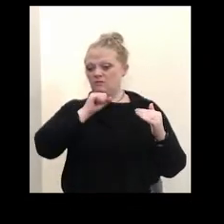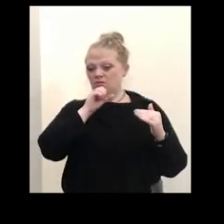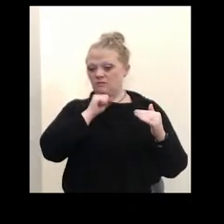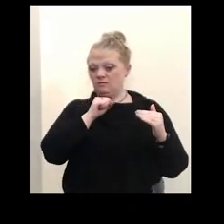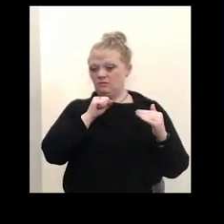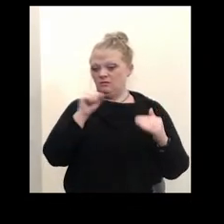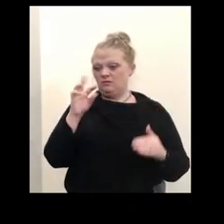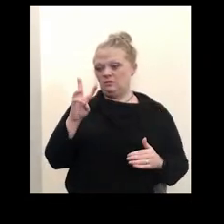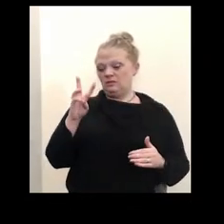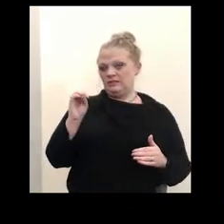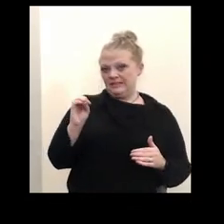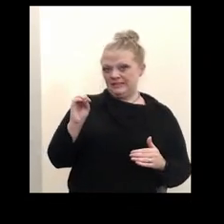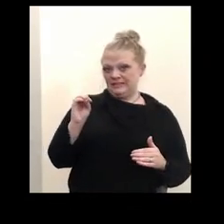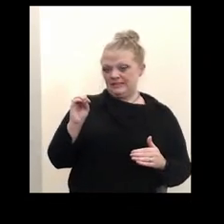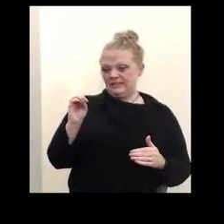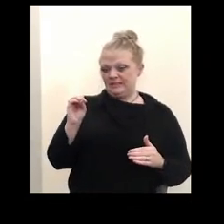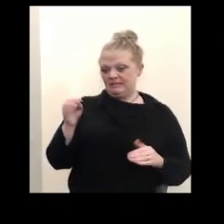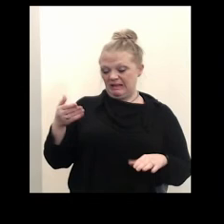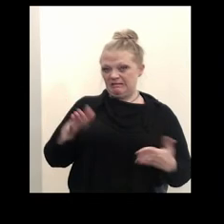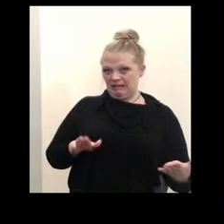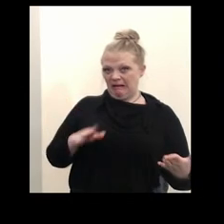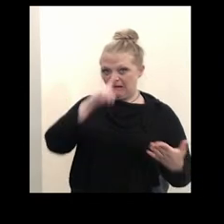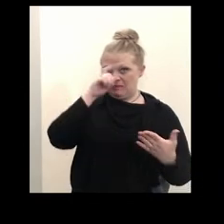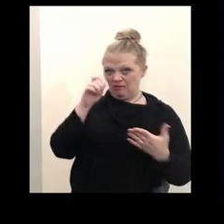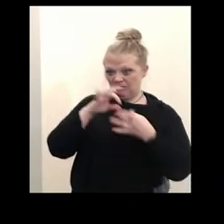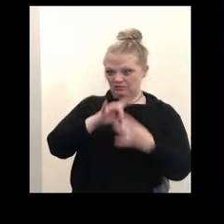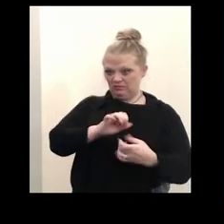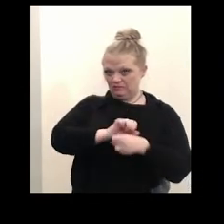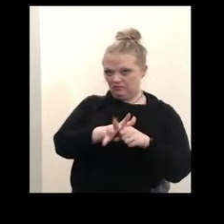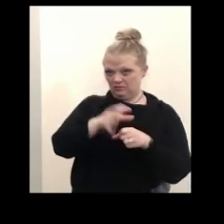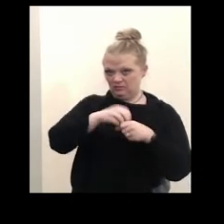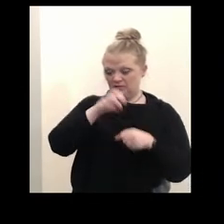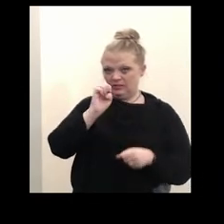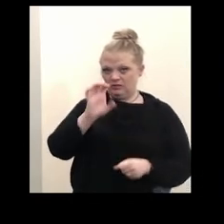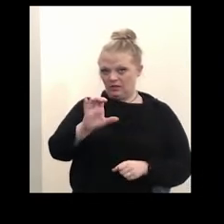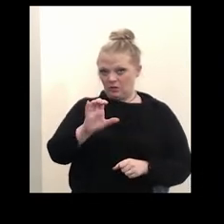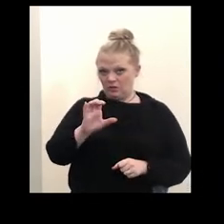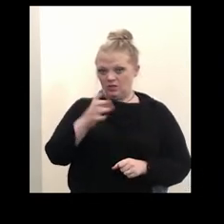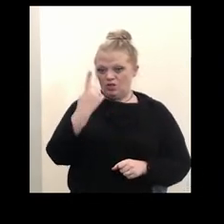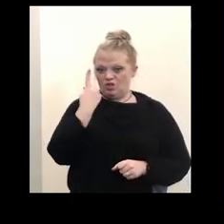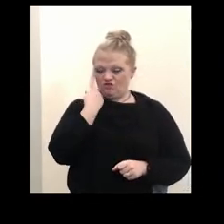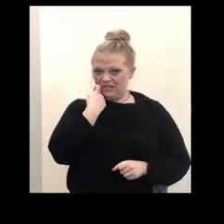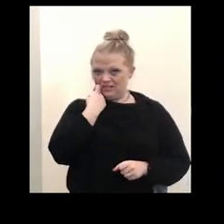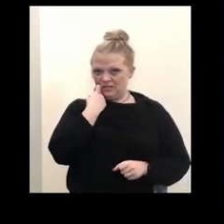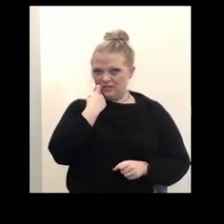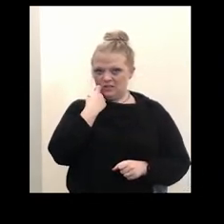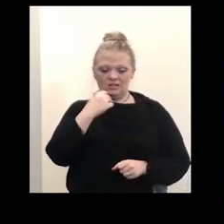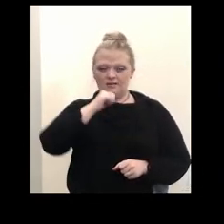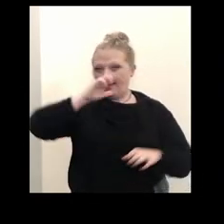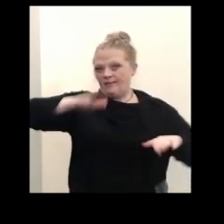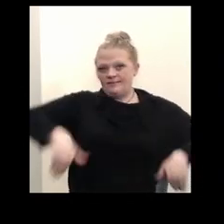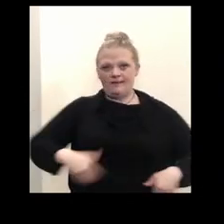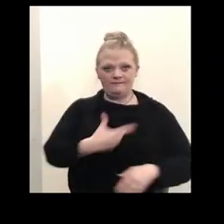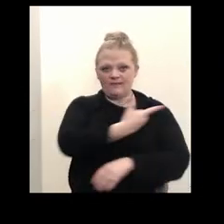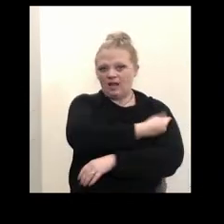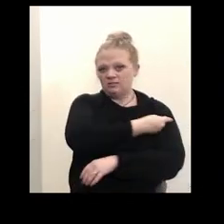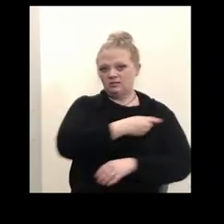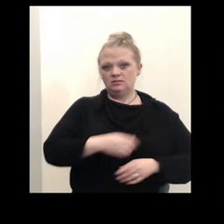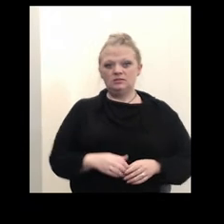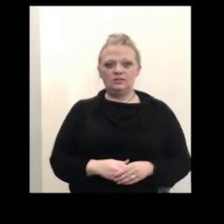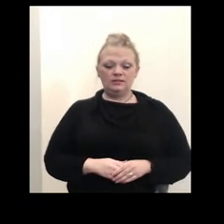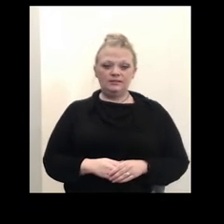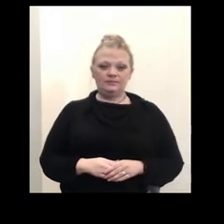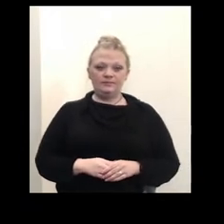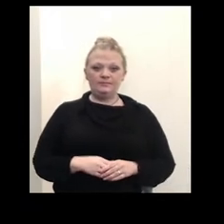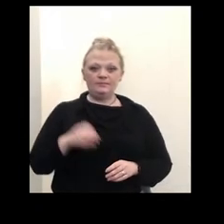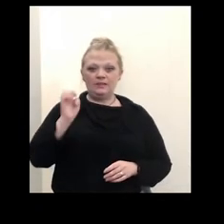60 who's died from COVID-19 in Erie County in recent months was not fully vaccinated. Erie